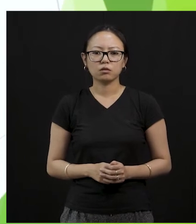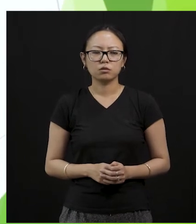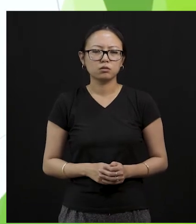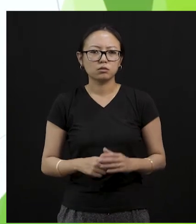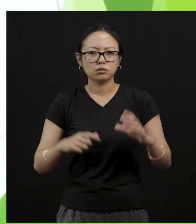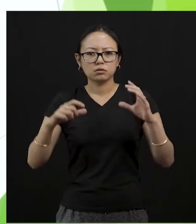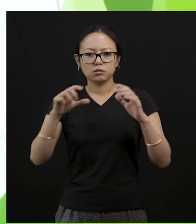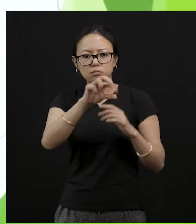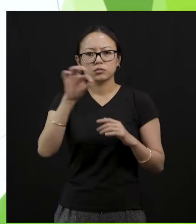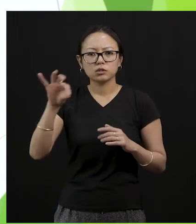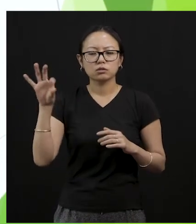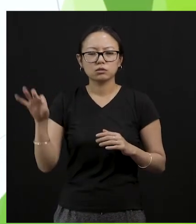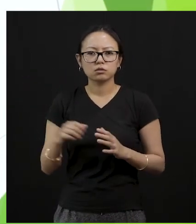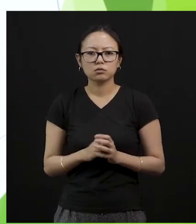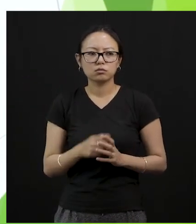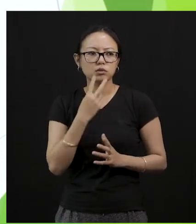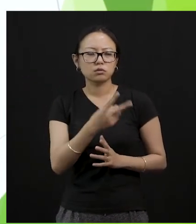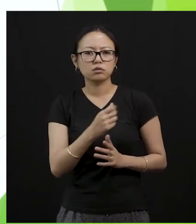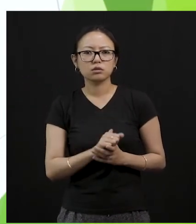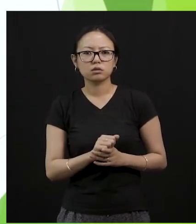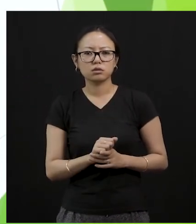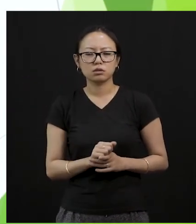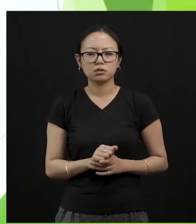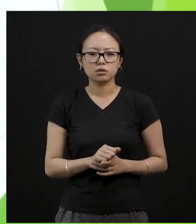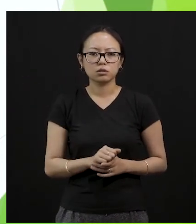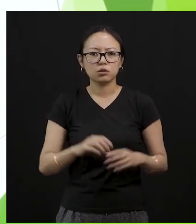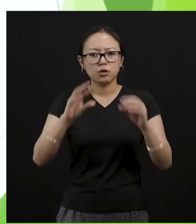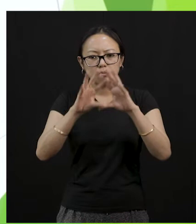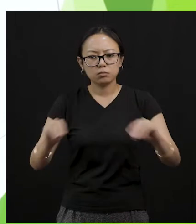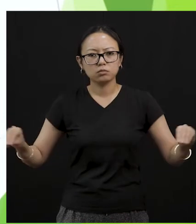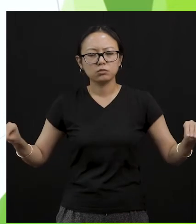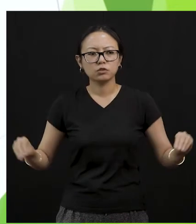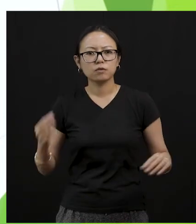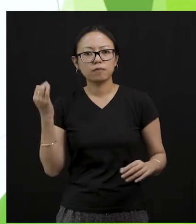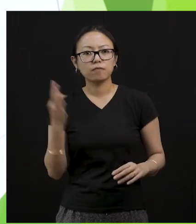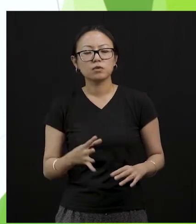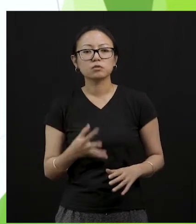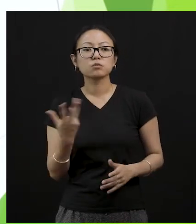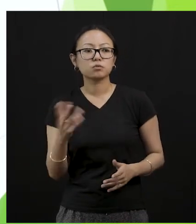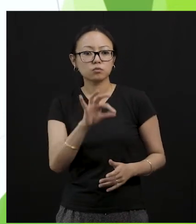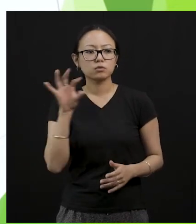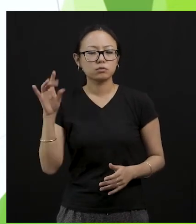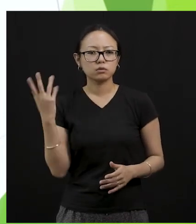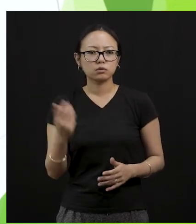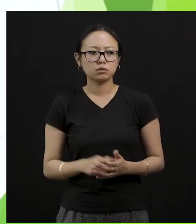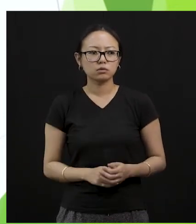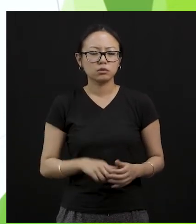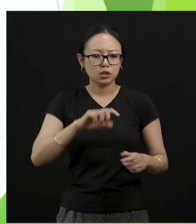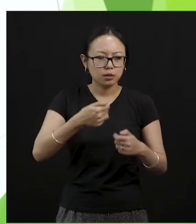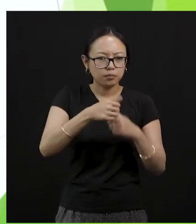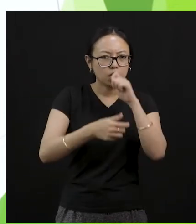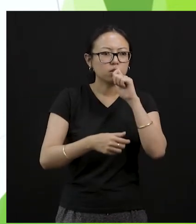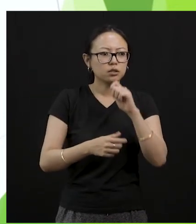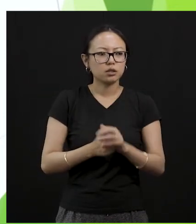First up is banana, cover of a banana, cabbage, or water bottle, or